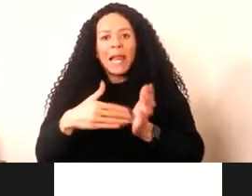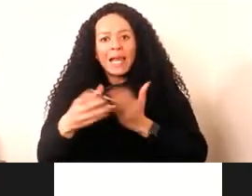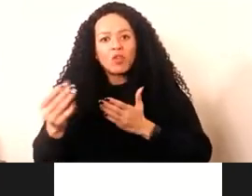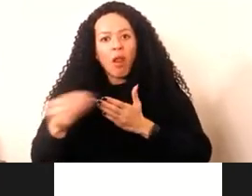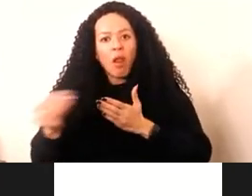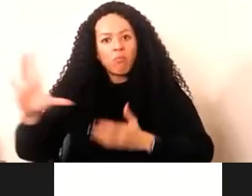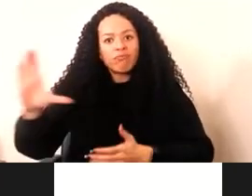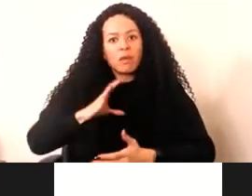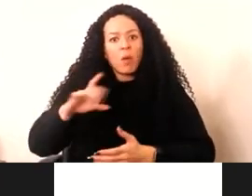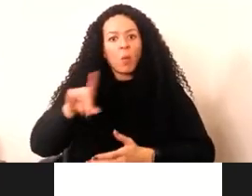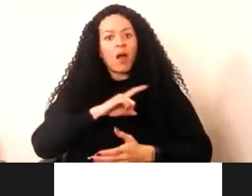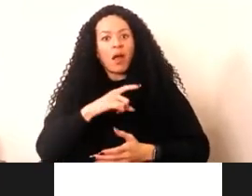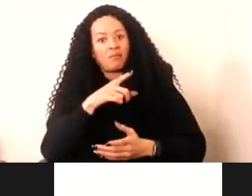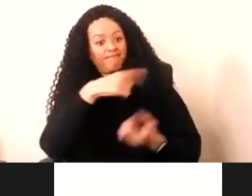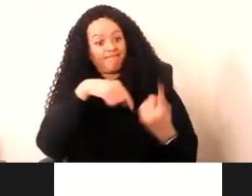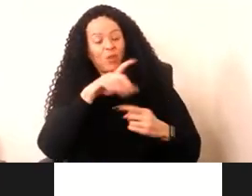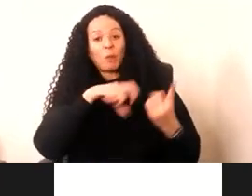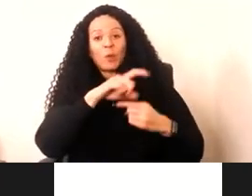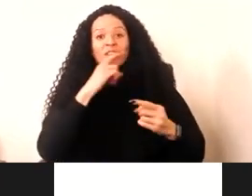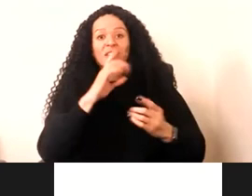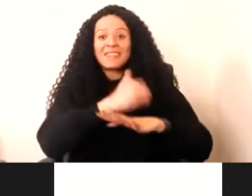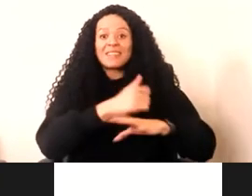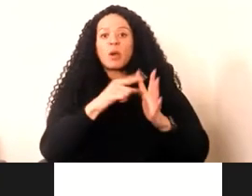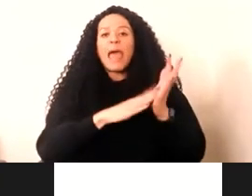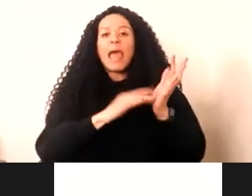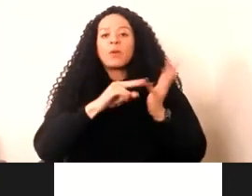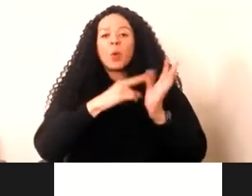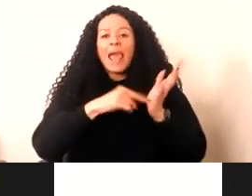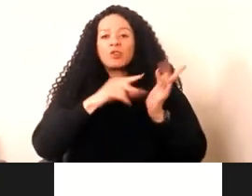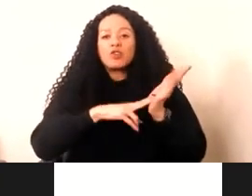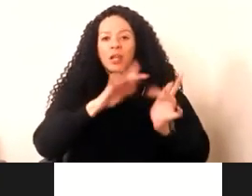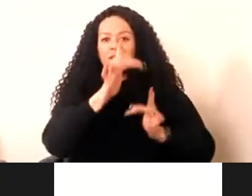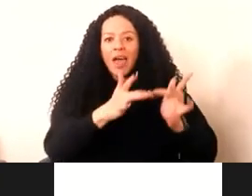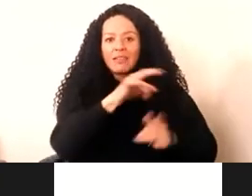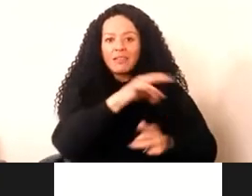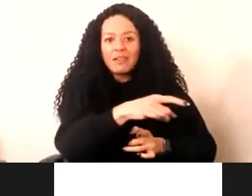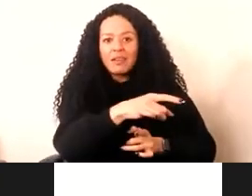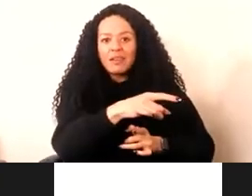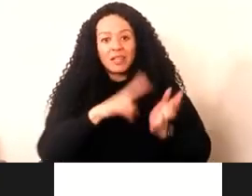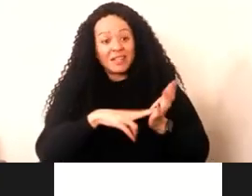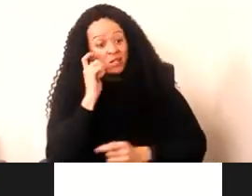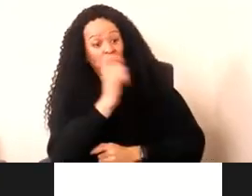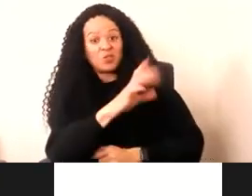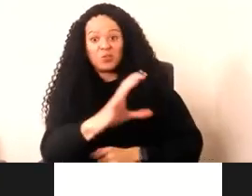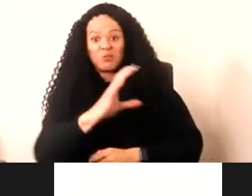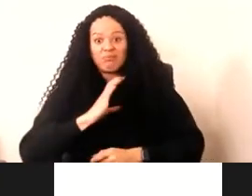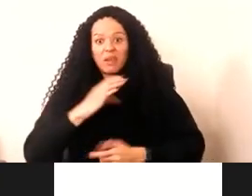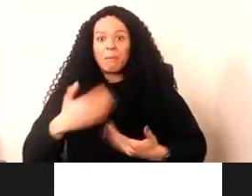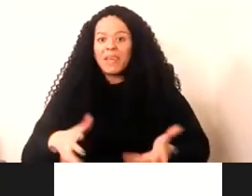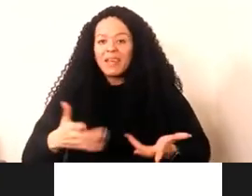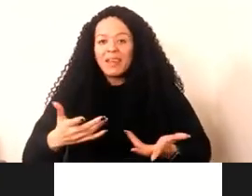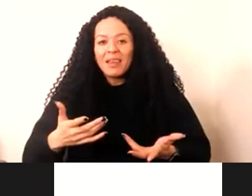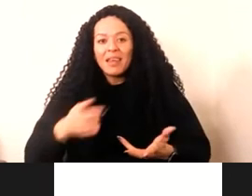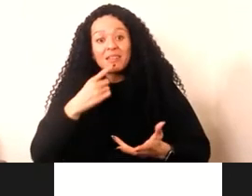of the emulation sites. So it's being kind of curtailed at the same time as it's it's being acknowledged as an extremely important